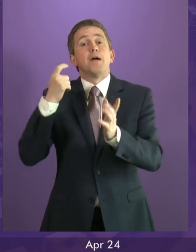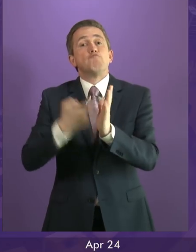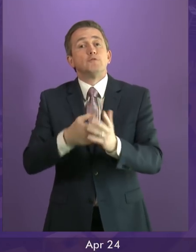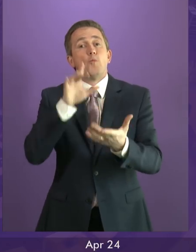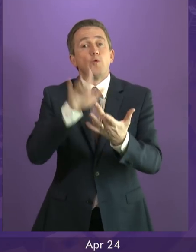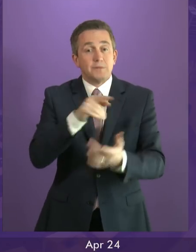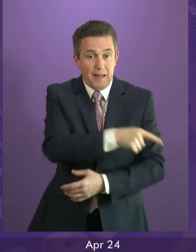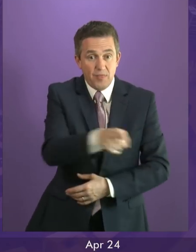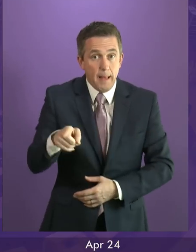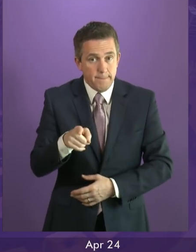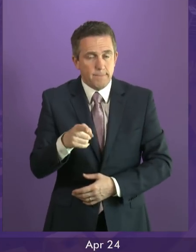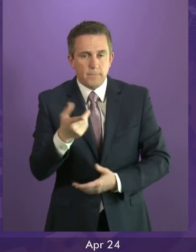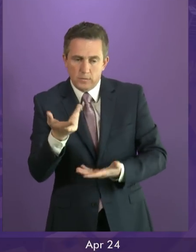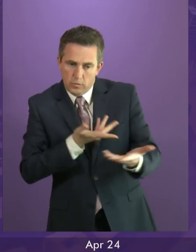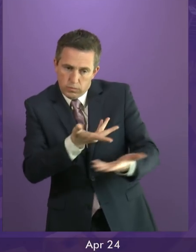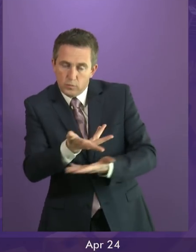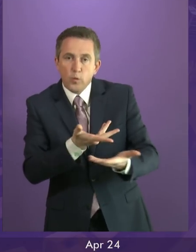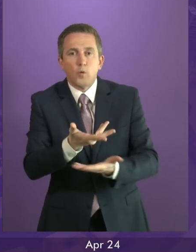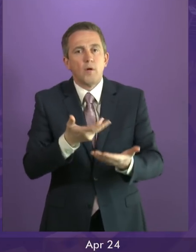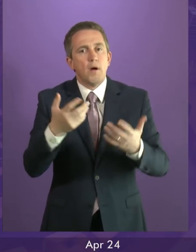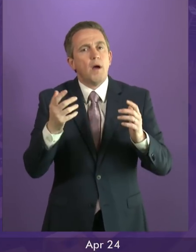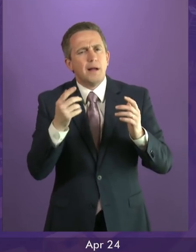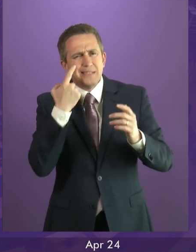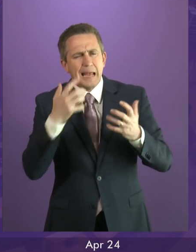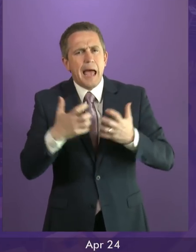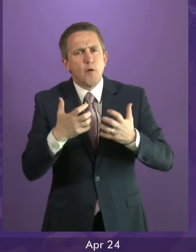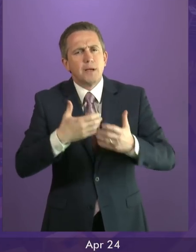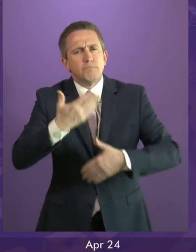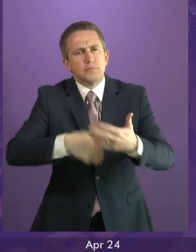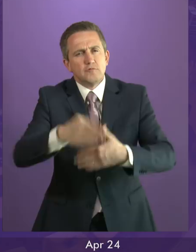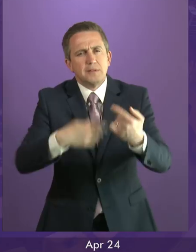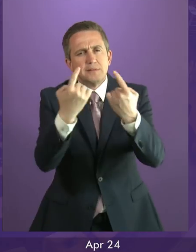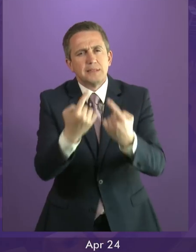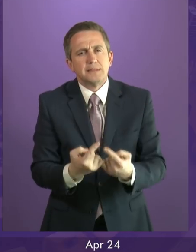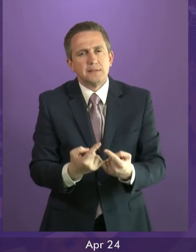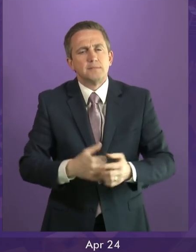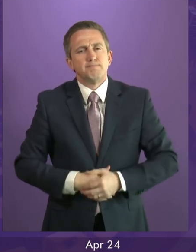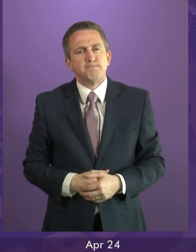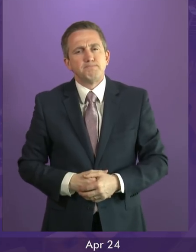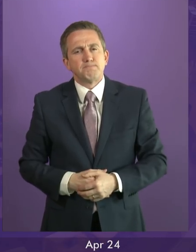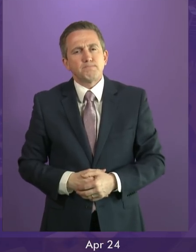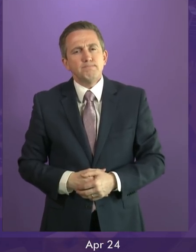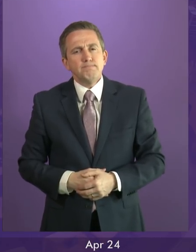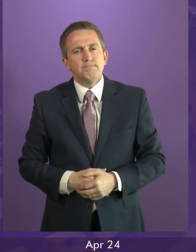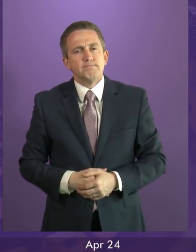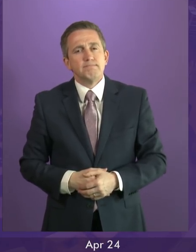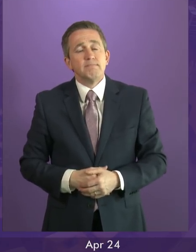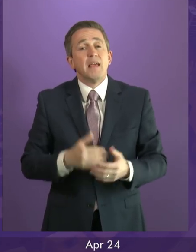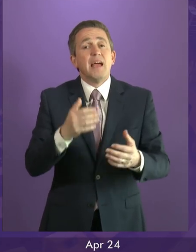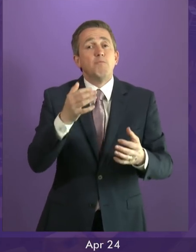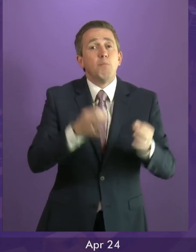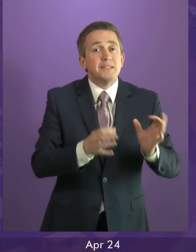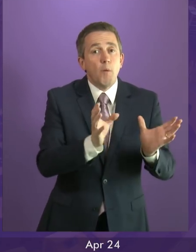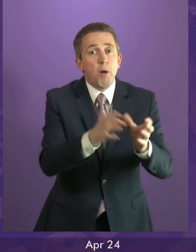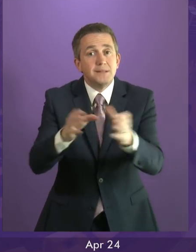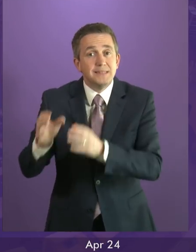to consider how these discussions might be progressed. And this should be an exercise. If parties can find it